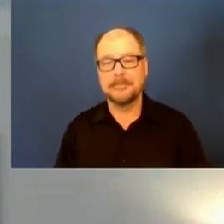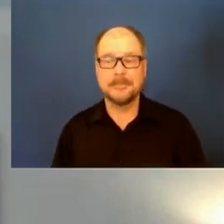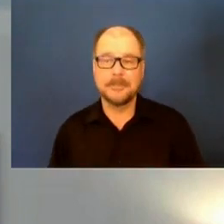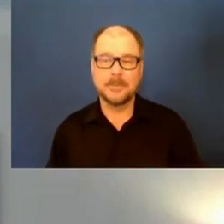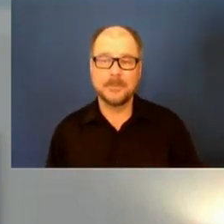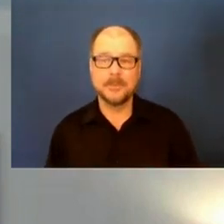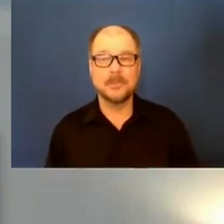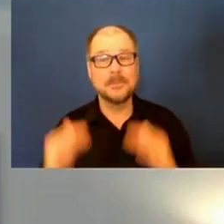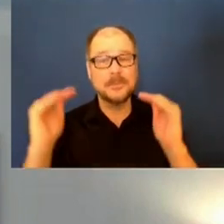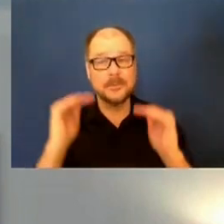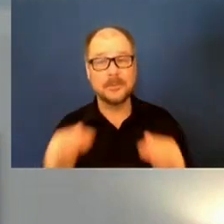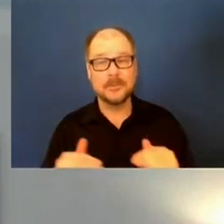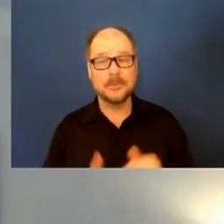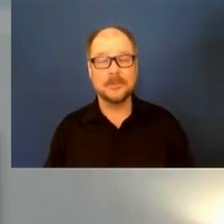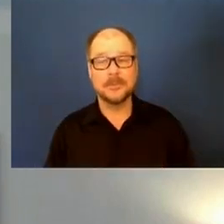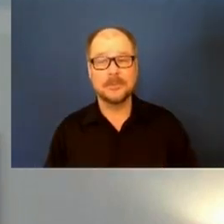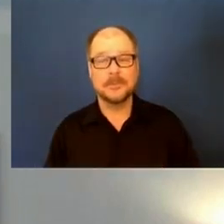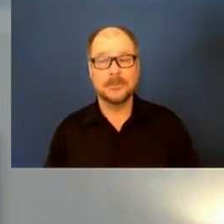Next question, please.